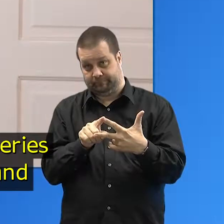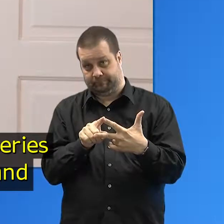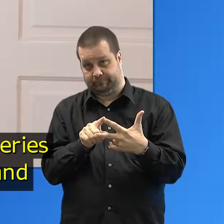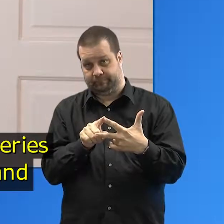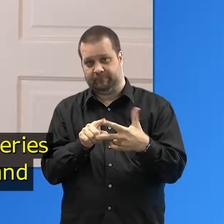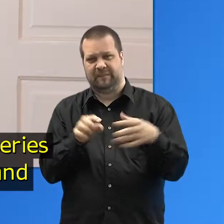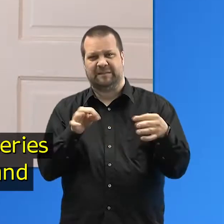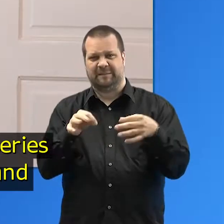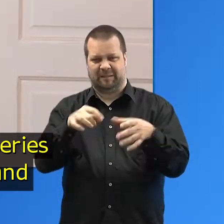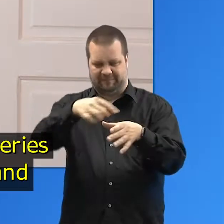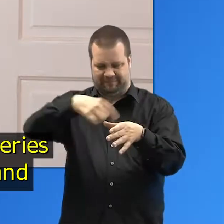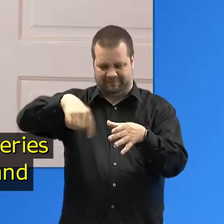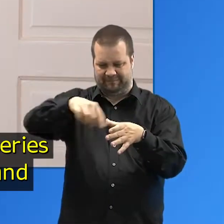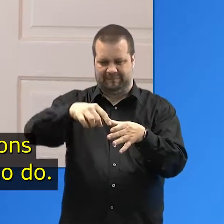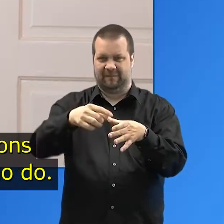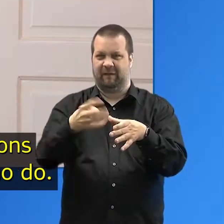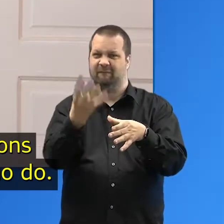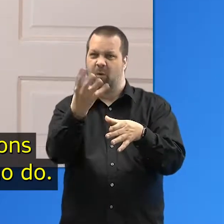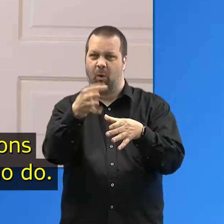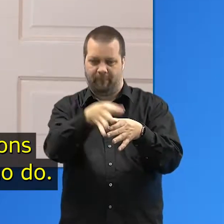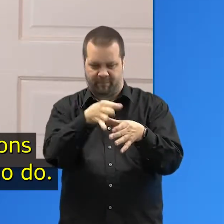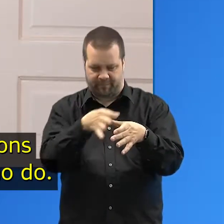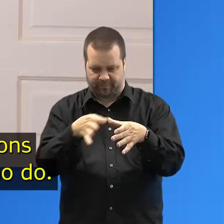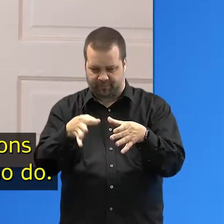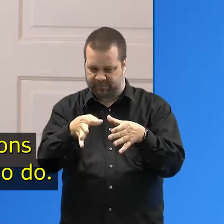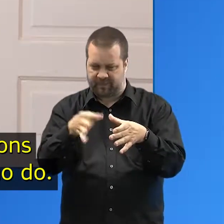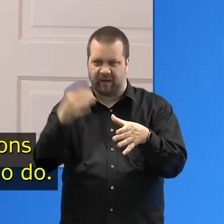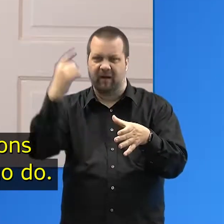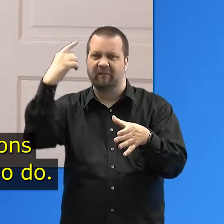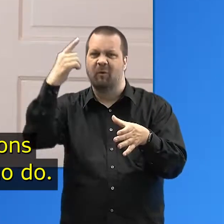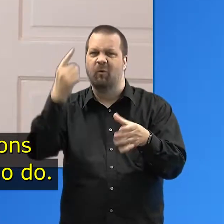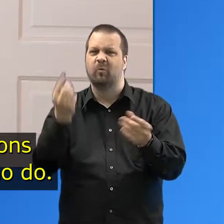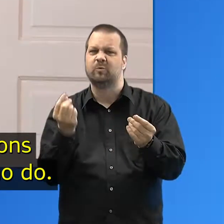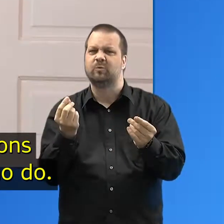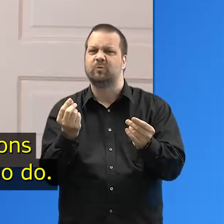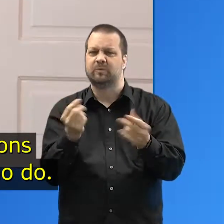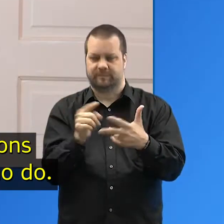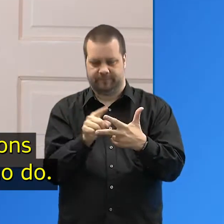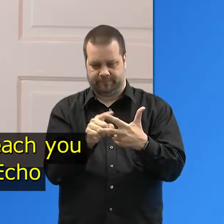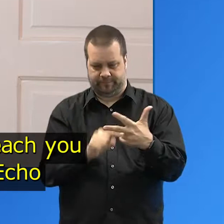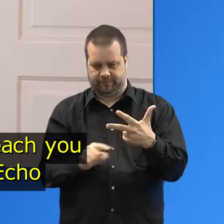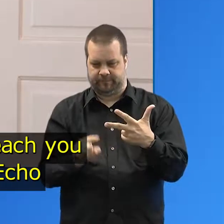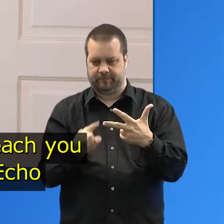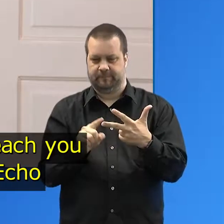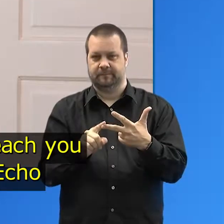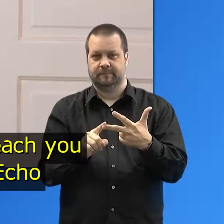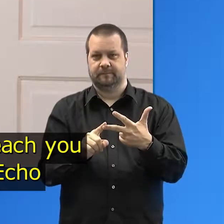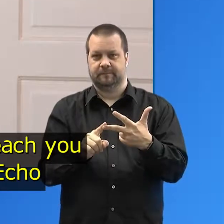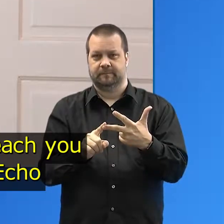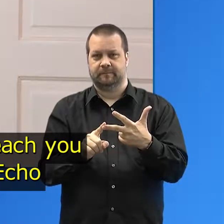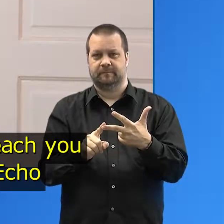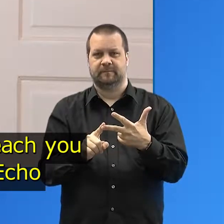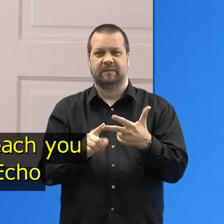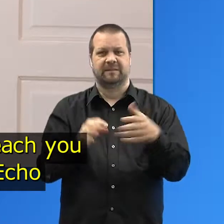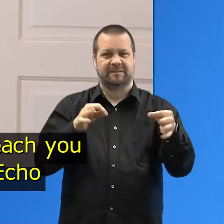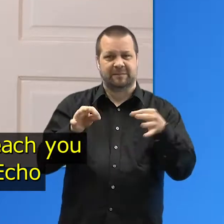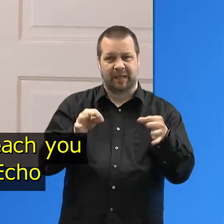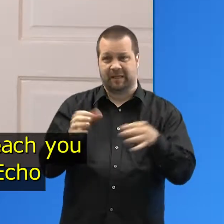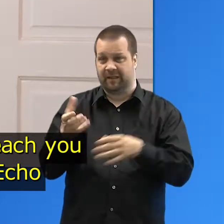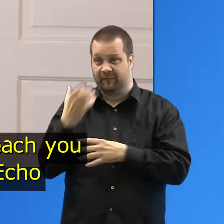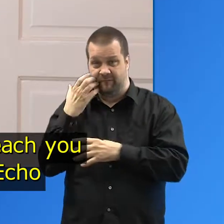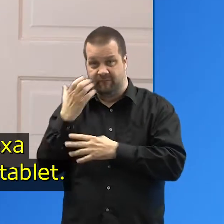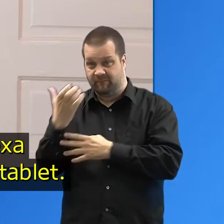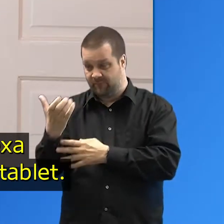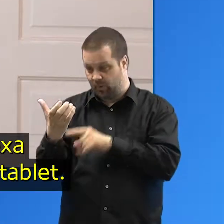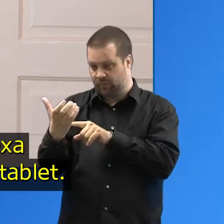this video series helps you understand what the four buttons on the top of the Echo do. And in Part 3, we will teach you how to